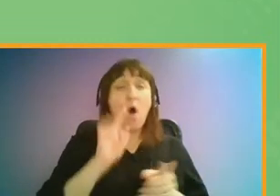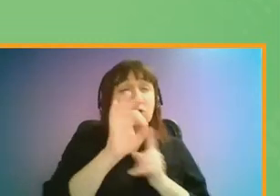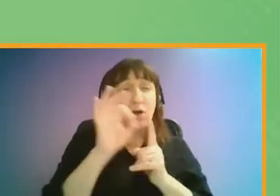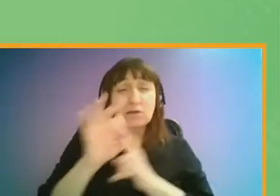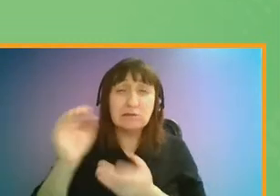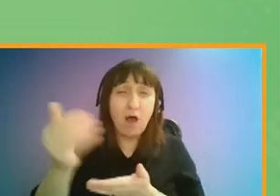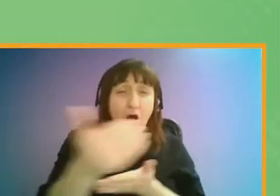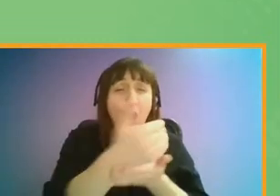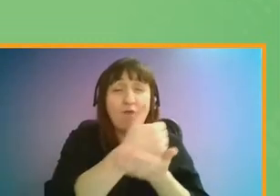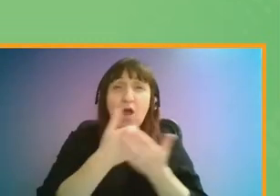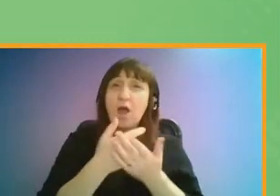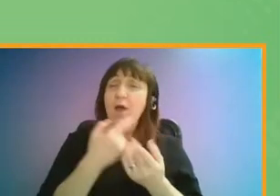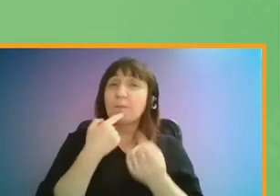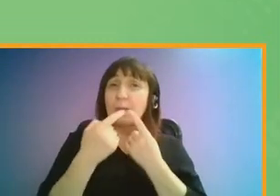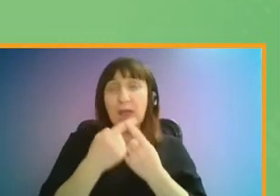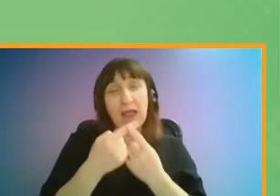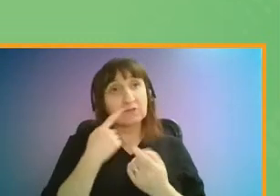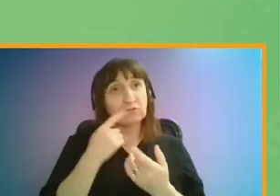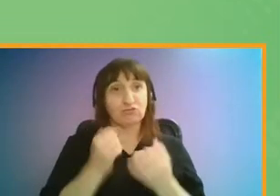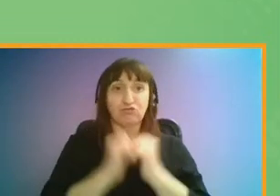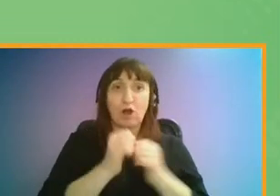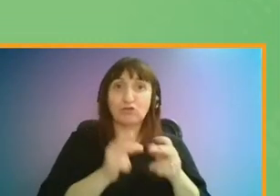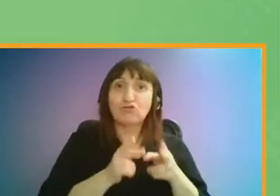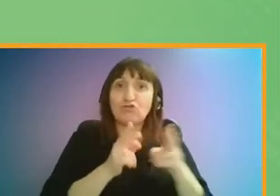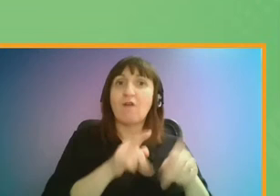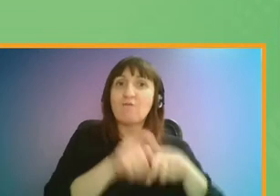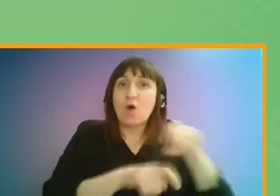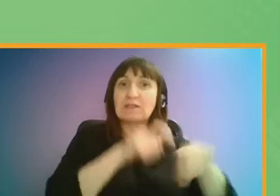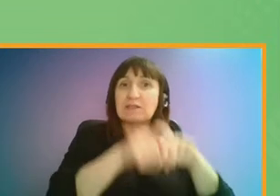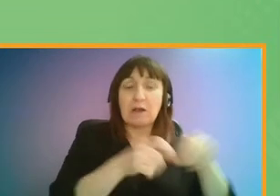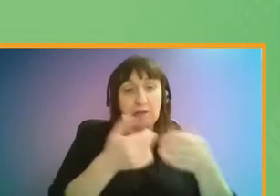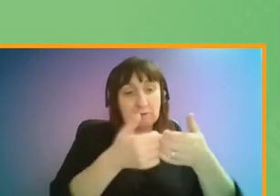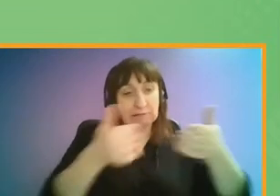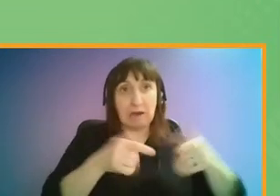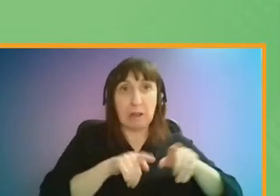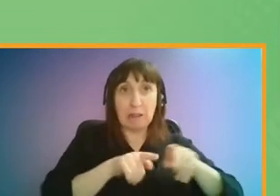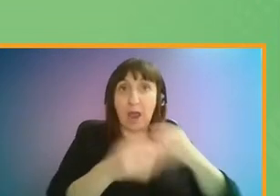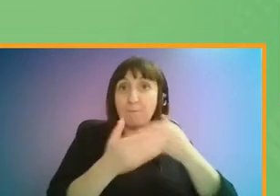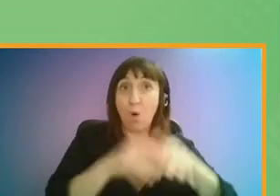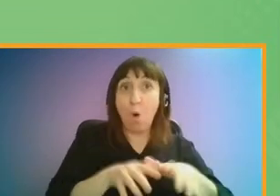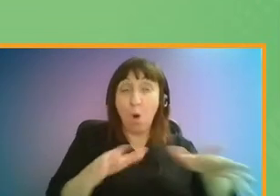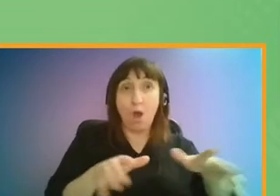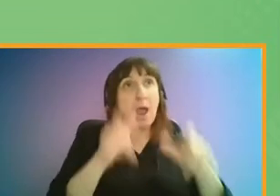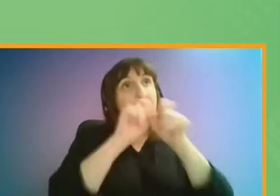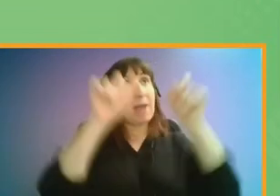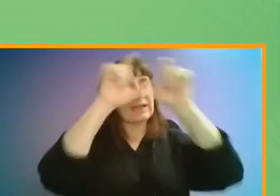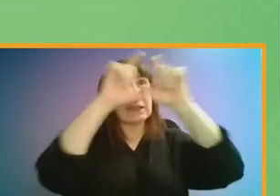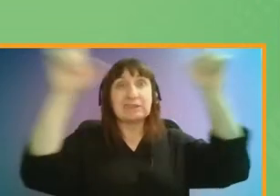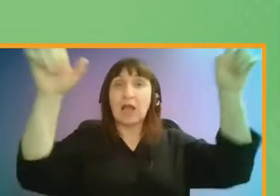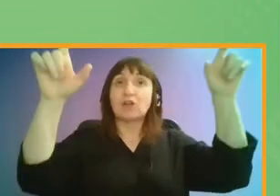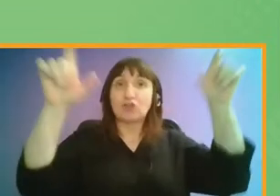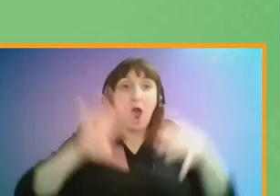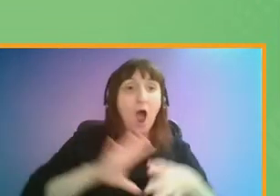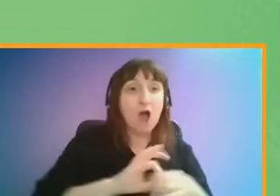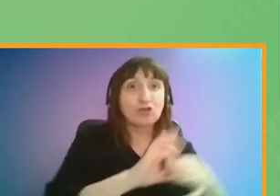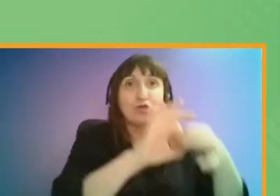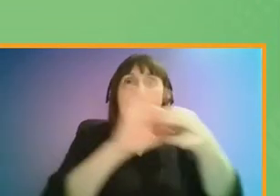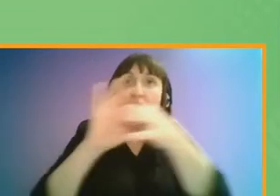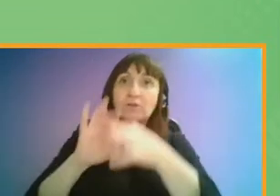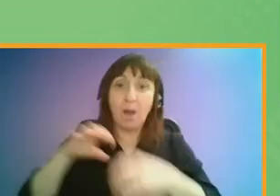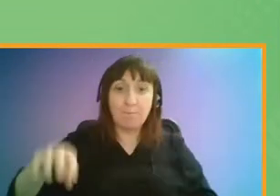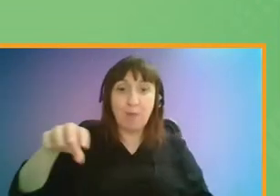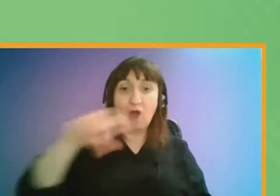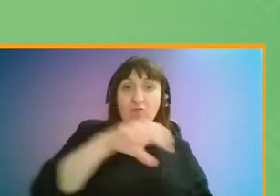suggestions for a better infrastructure for cyclists, such as having more and segregated cycle lanes, better signage, and joined up infrastructure between boroughs.